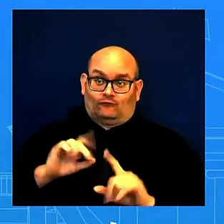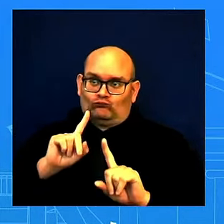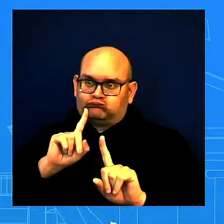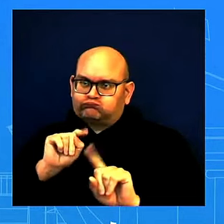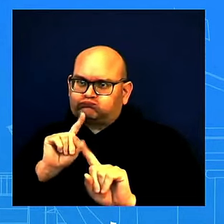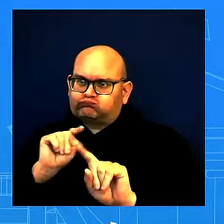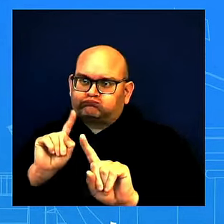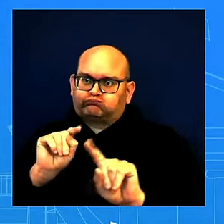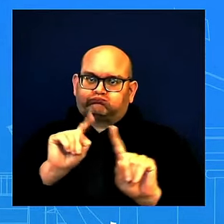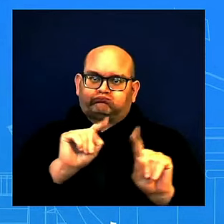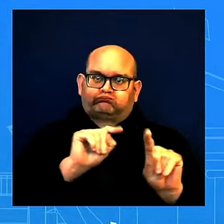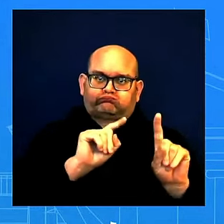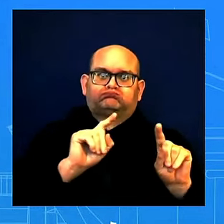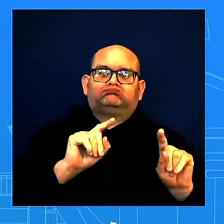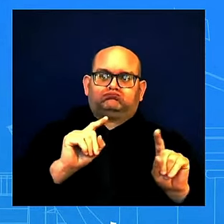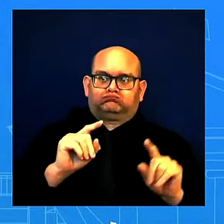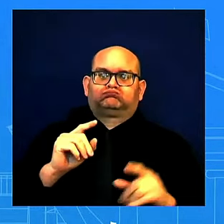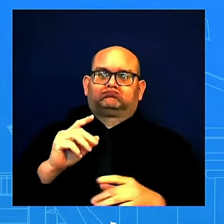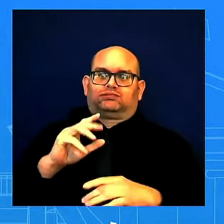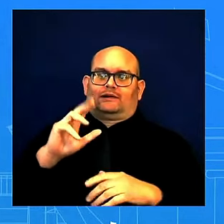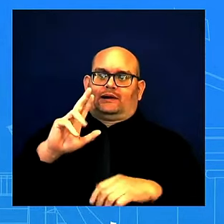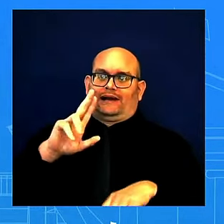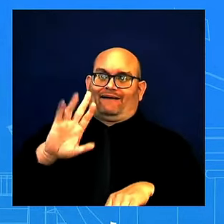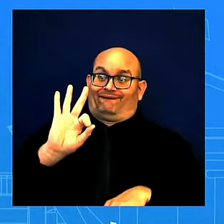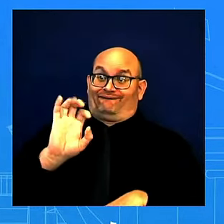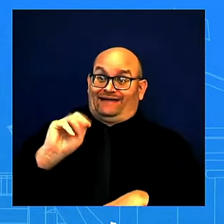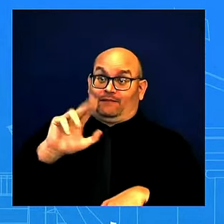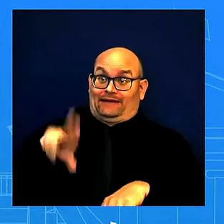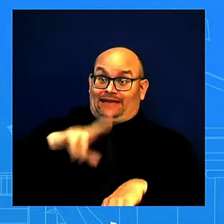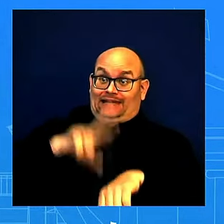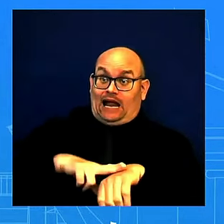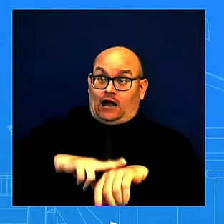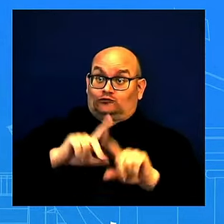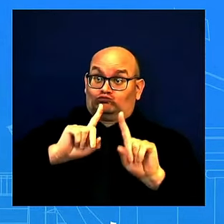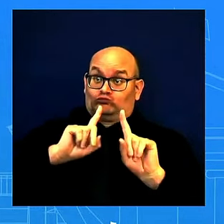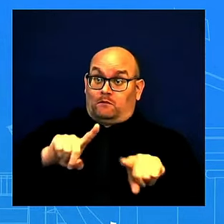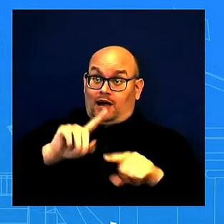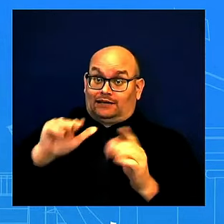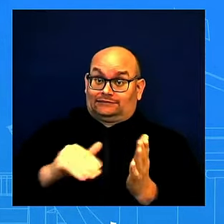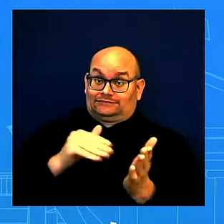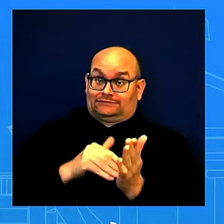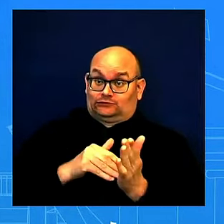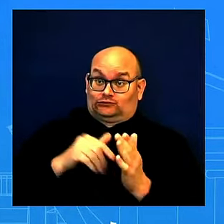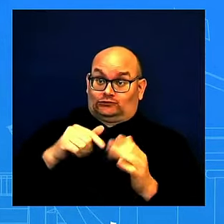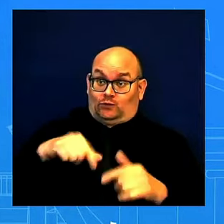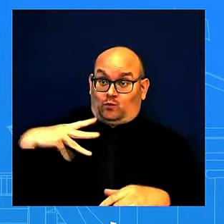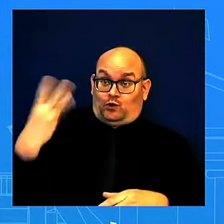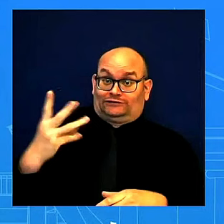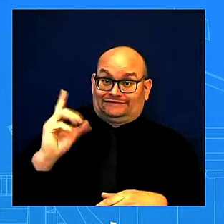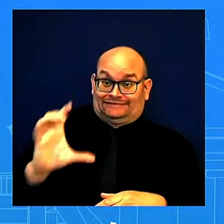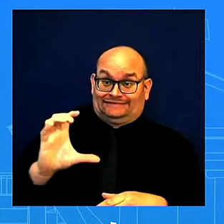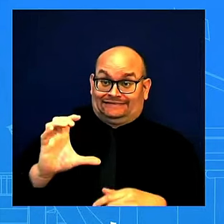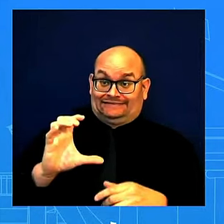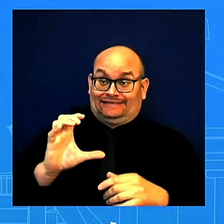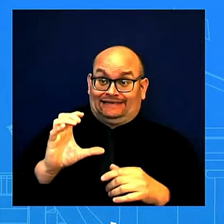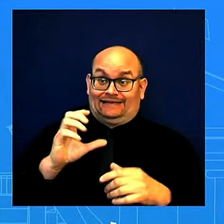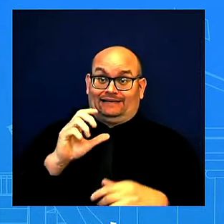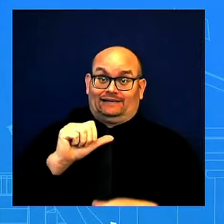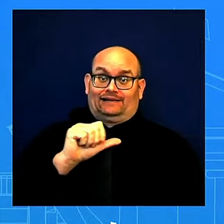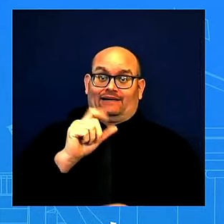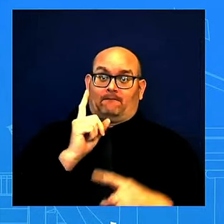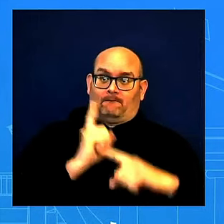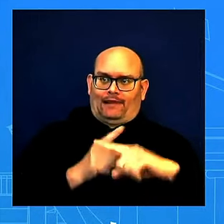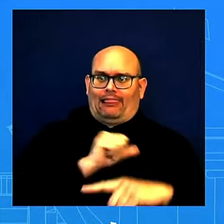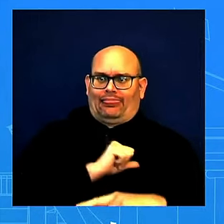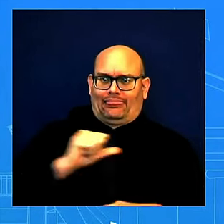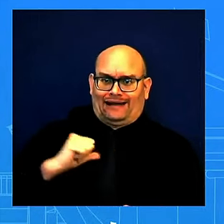their Regional Response Coordination Center in Atlanta remain activated to further support the local response and